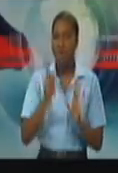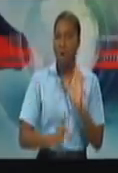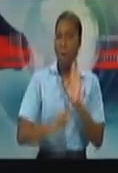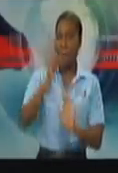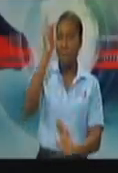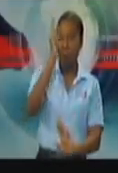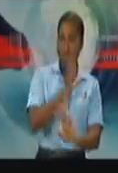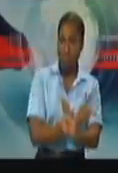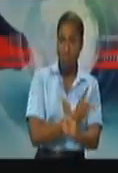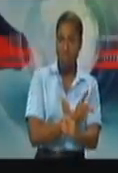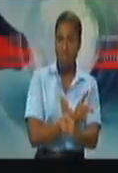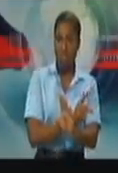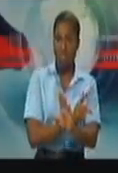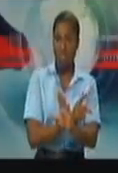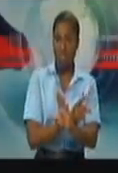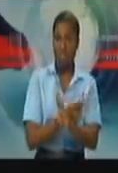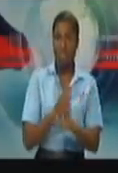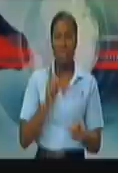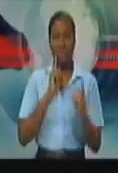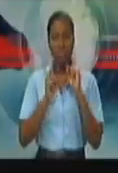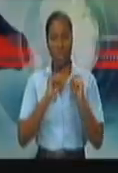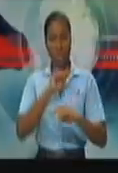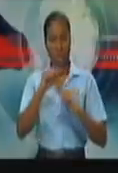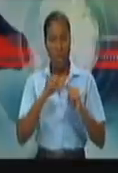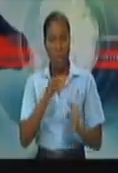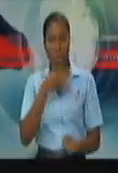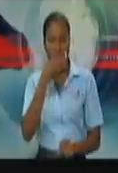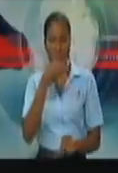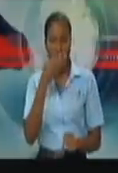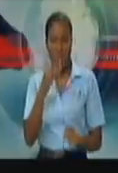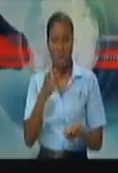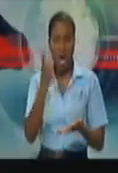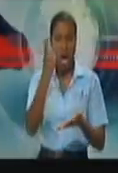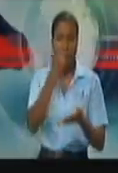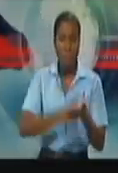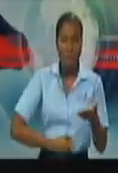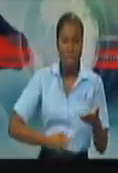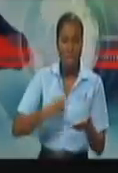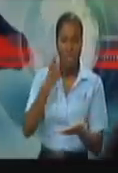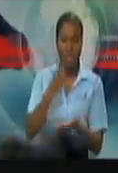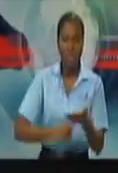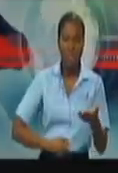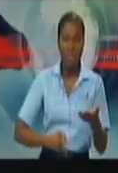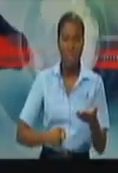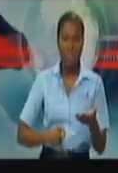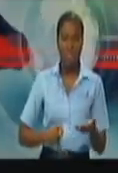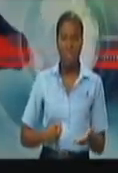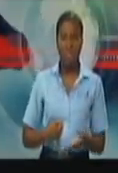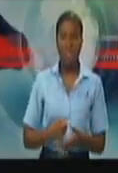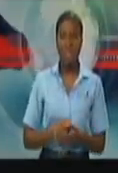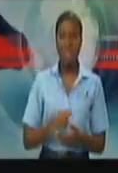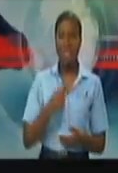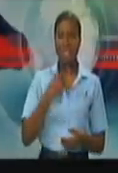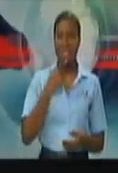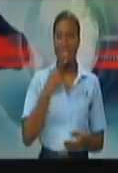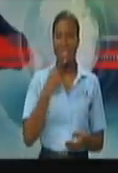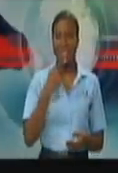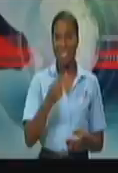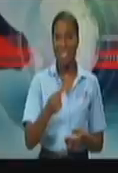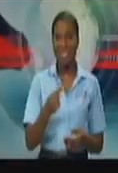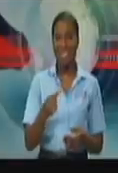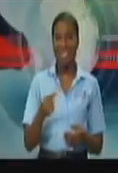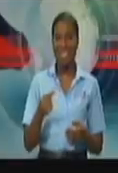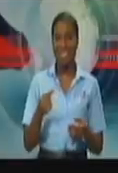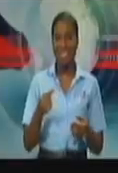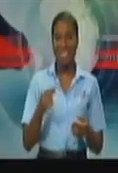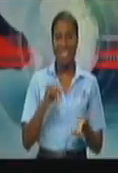crisis, an impending global food crisis. The price of staples, rice, wheat, potato, chickpeas have been driven up internationally, grocery